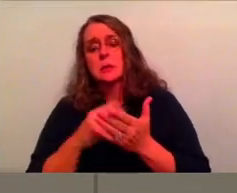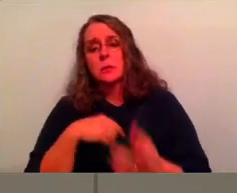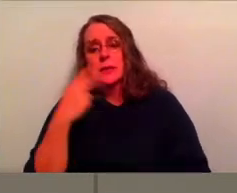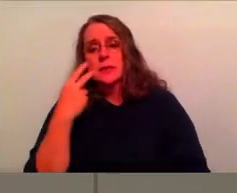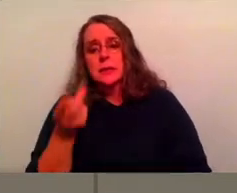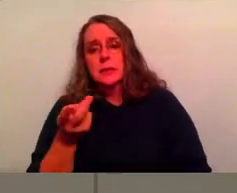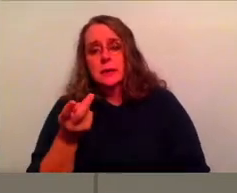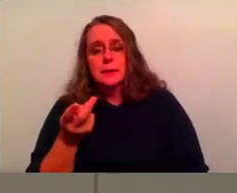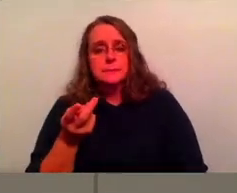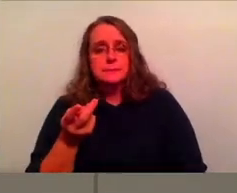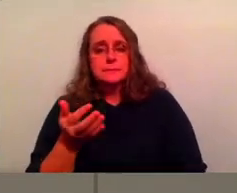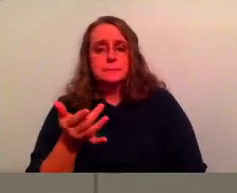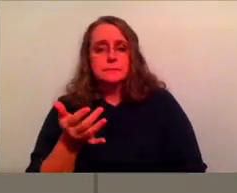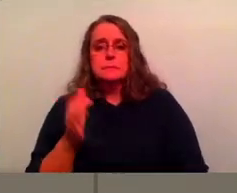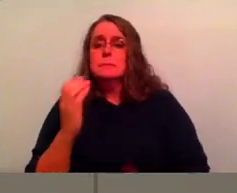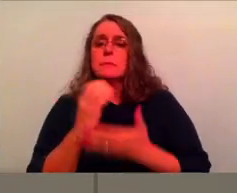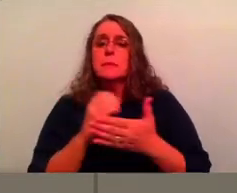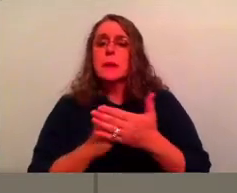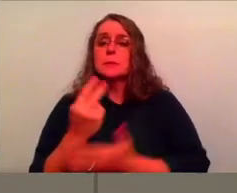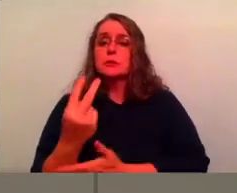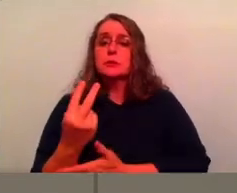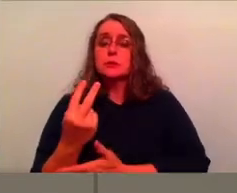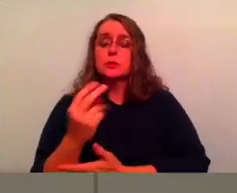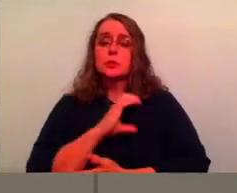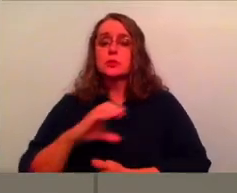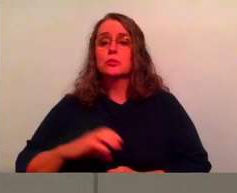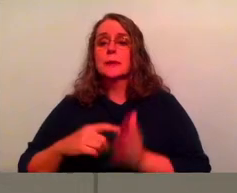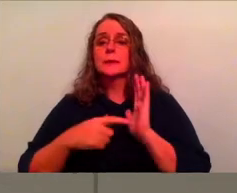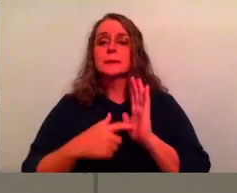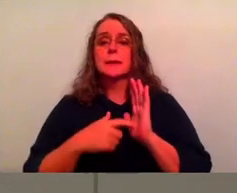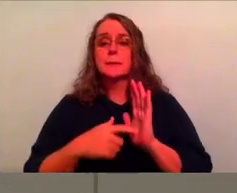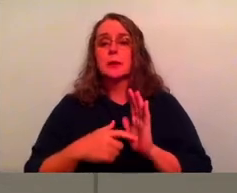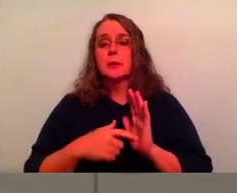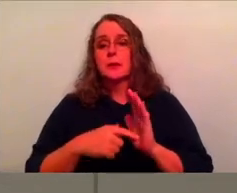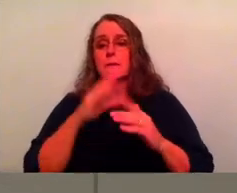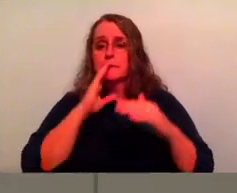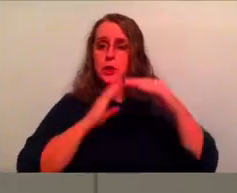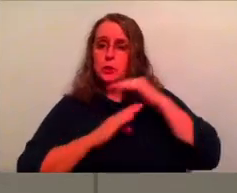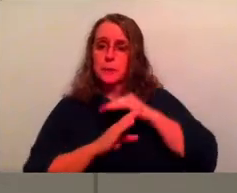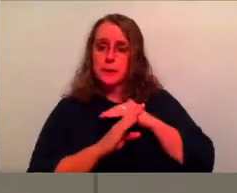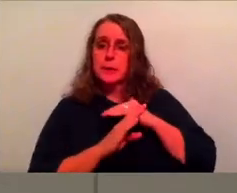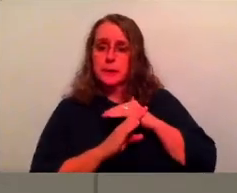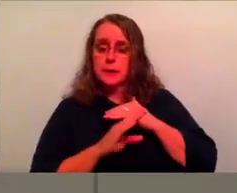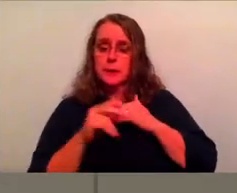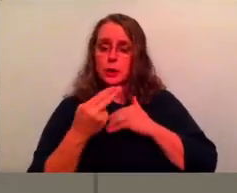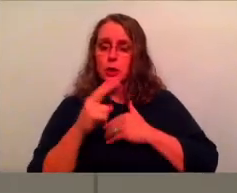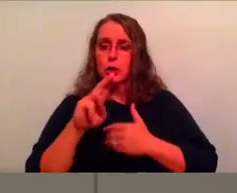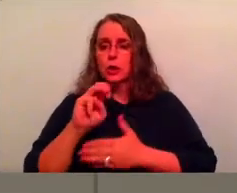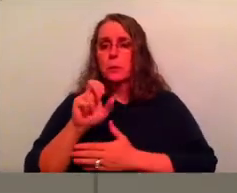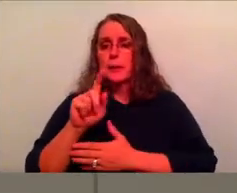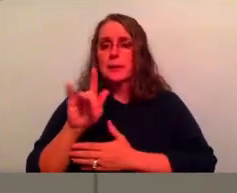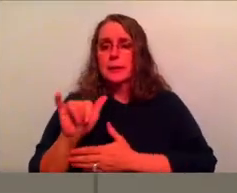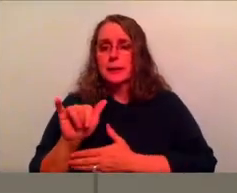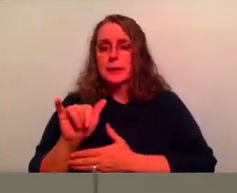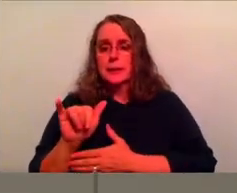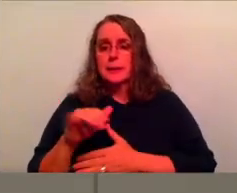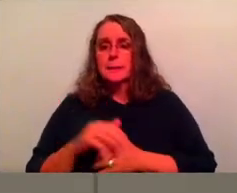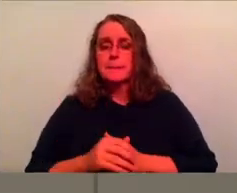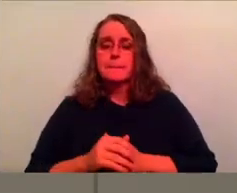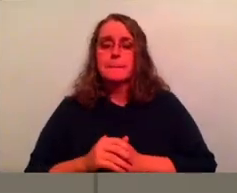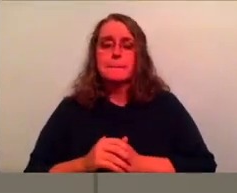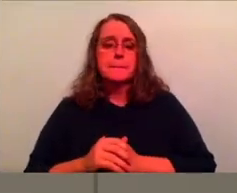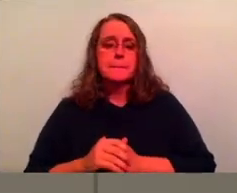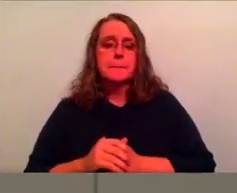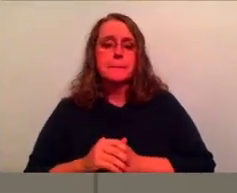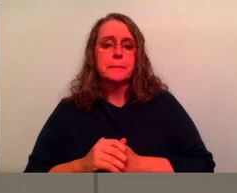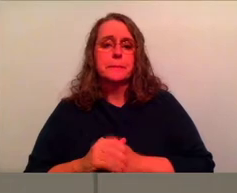uh, chapter two where it's Christ's example of humility, super good piece of scripture right there. If you haven't read it. Uh, but then